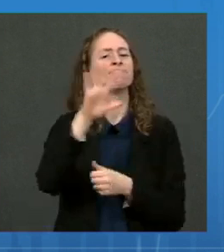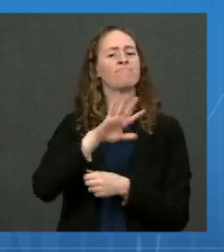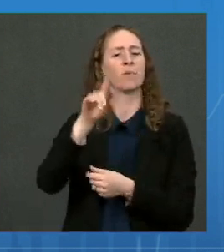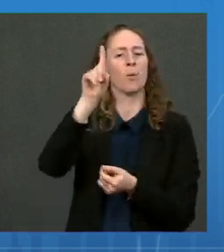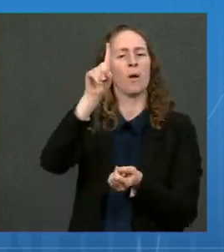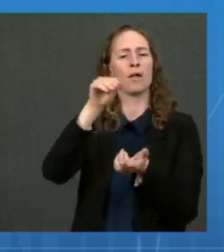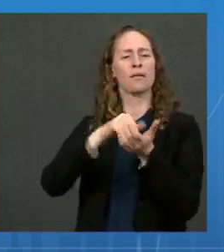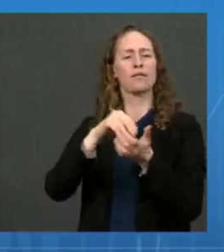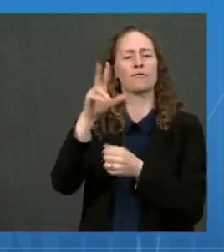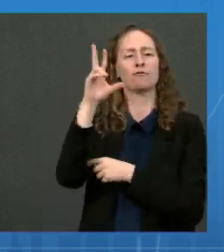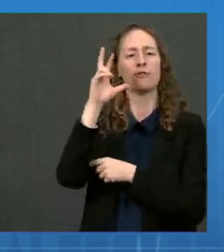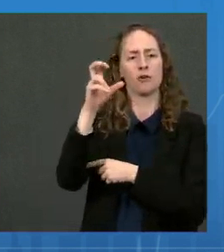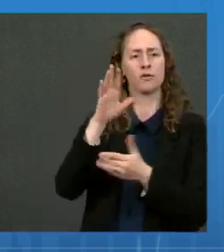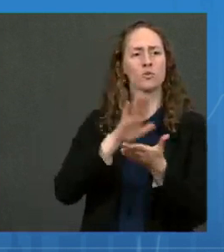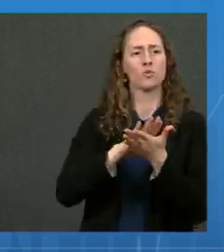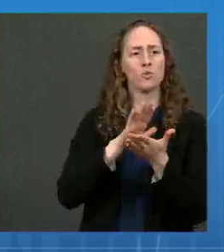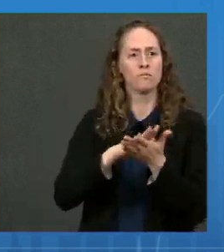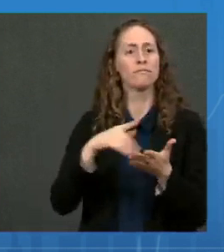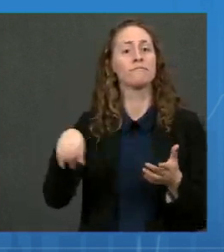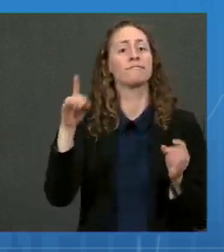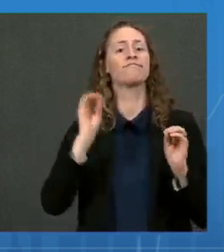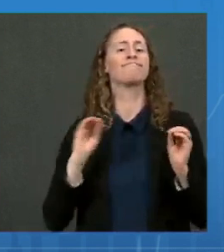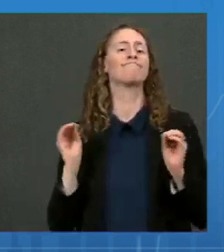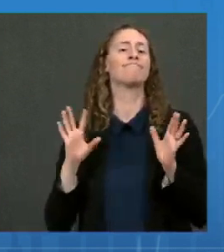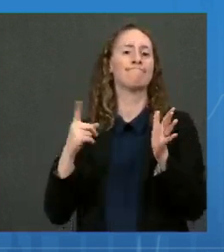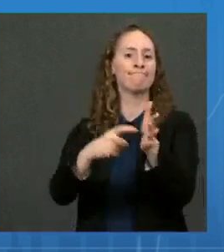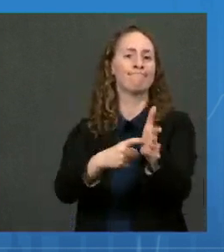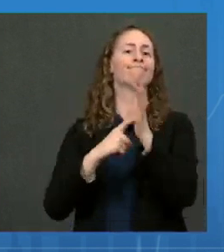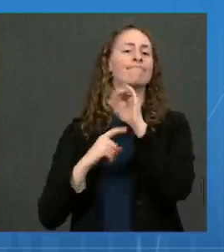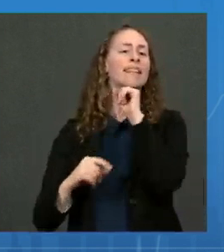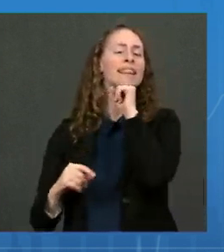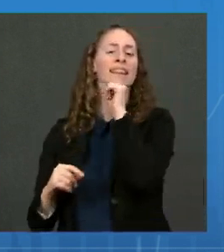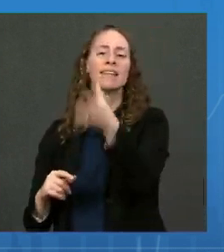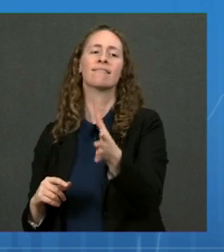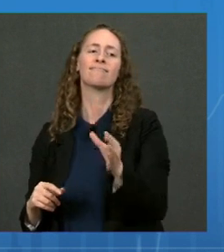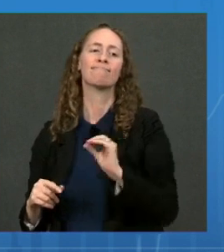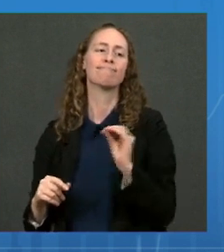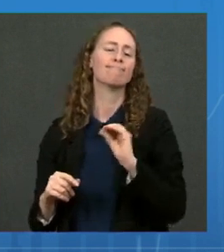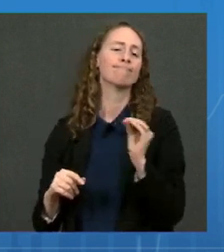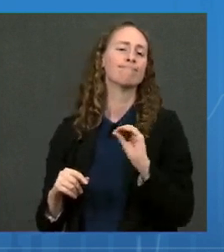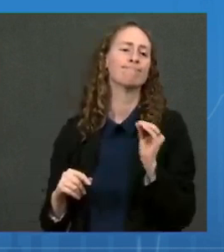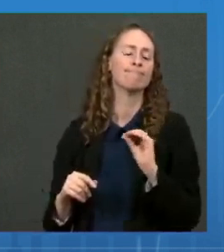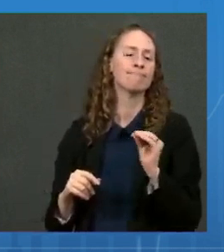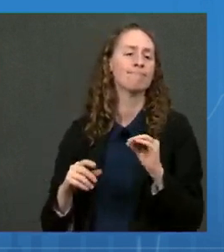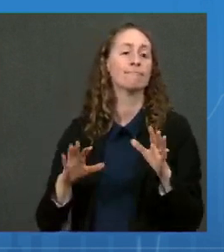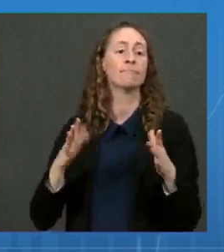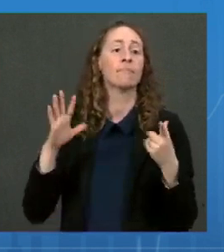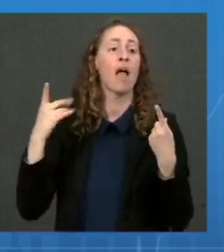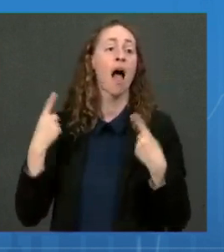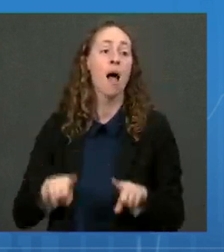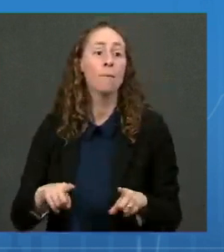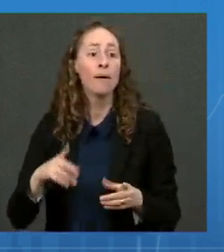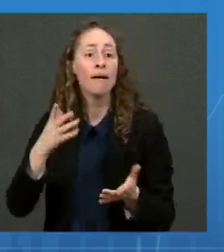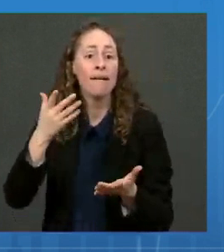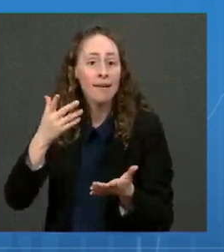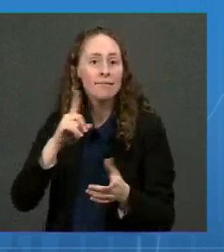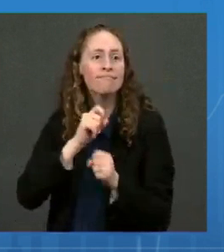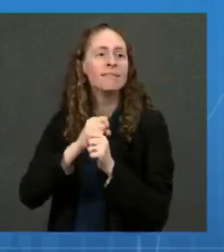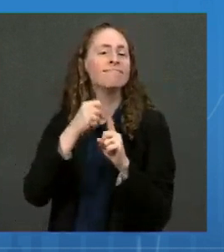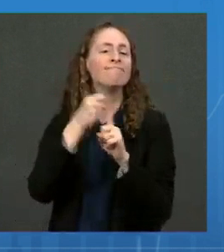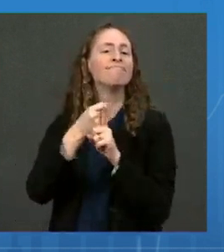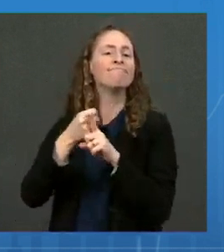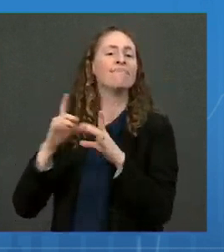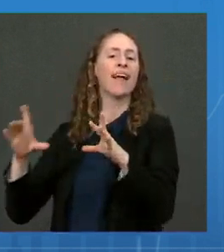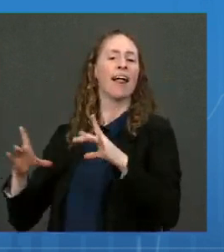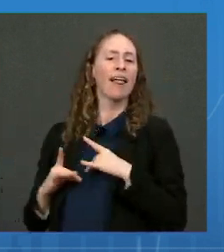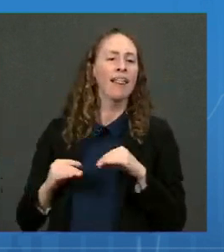requirement, and only 16 COVID-19 outbreaks in schools with early mask requirements. In this Arizona study,